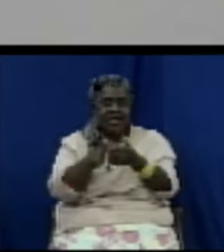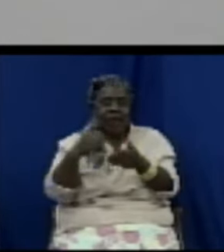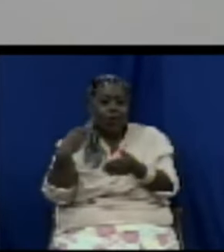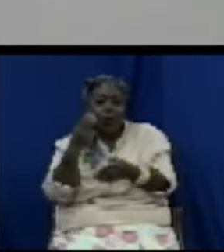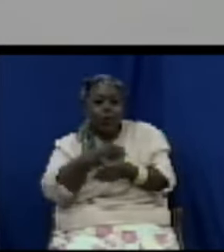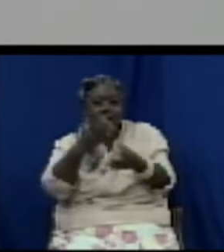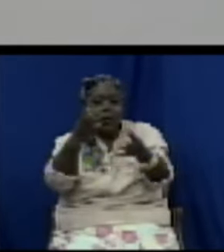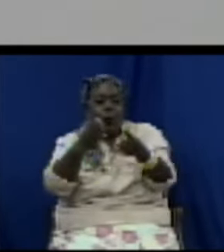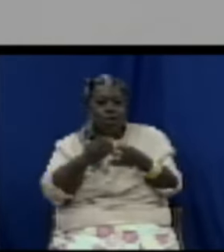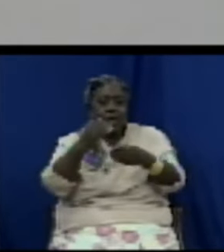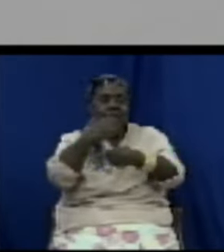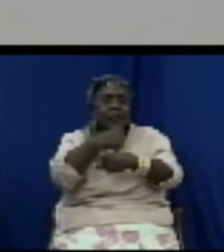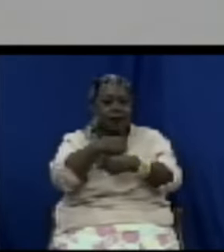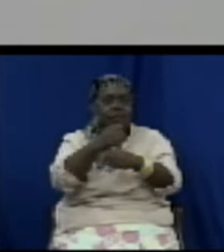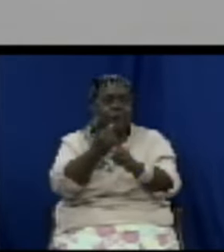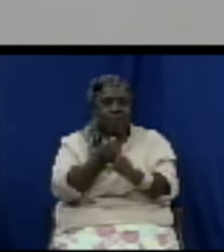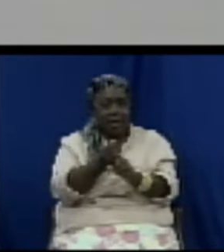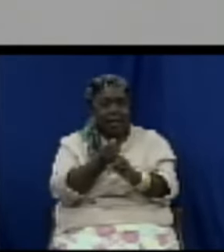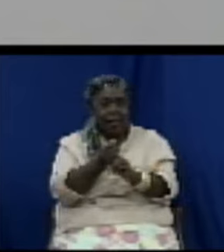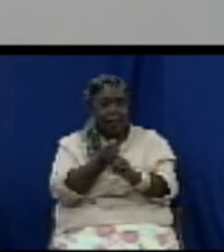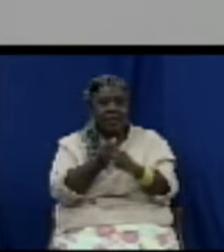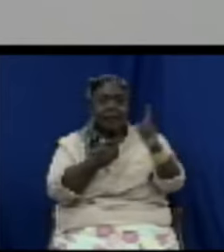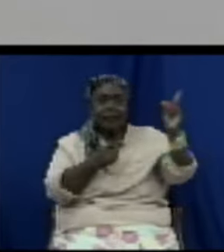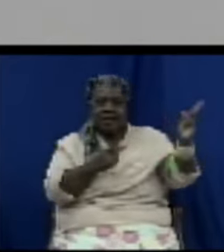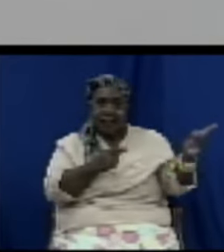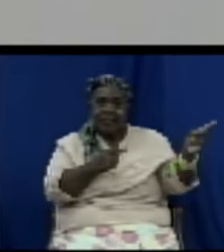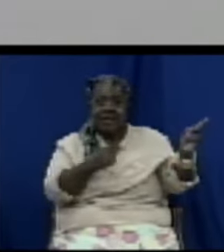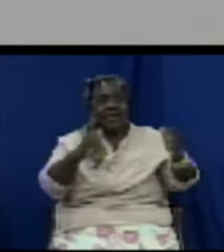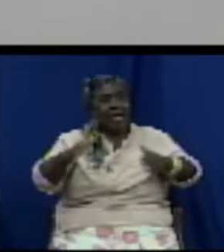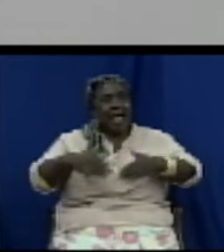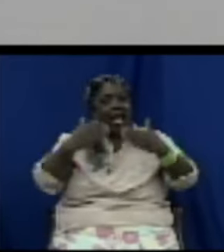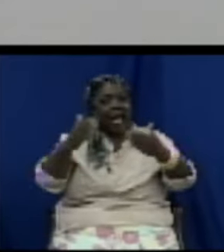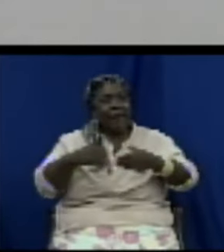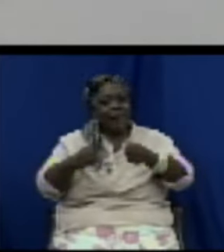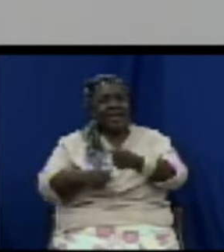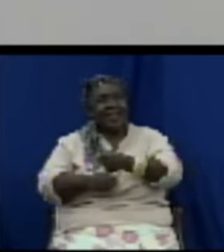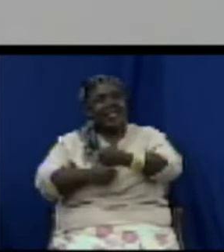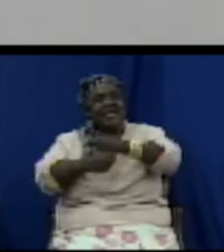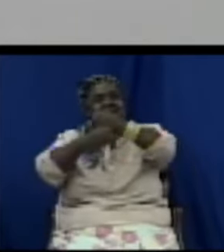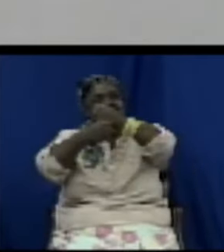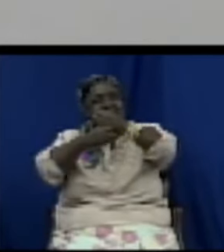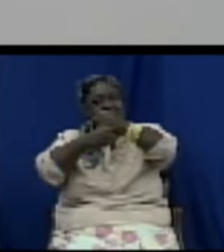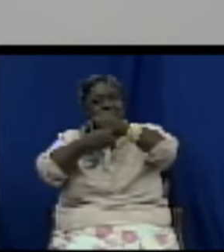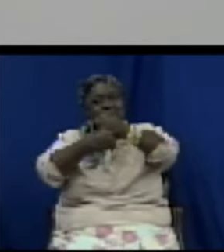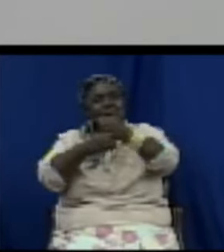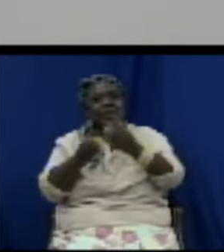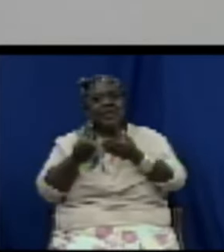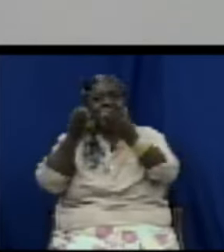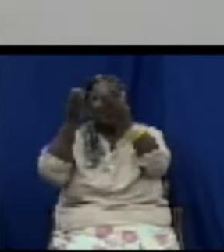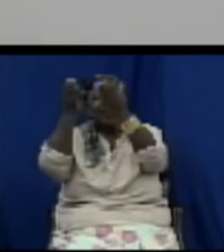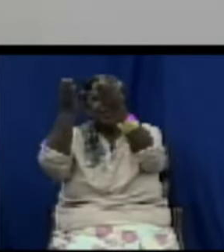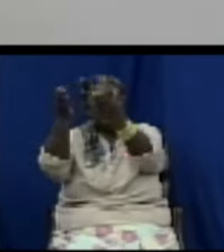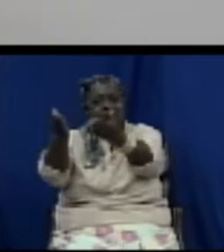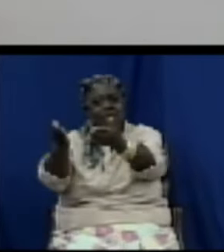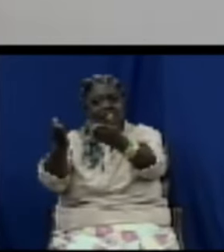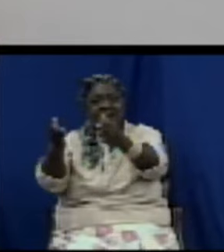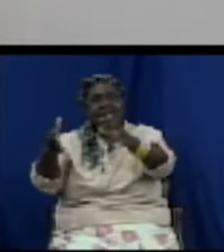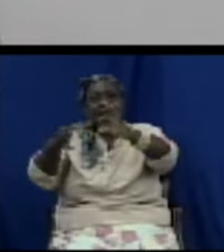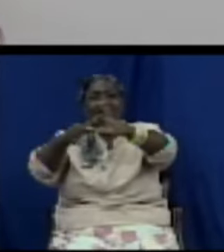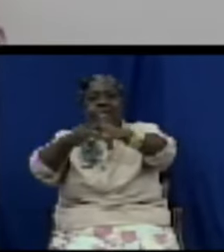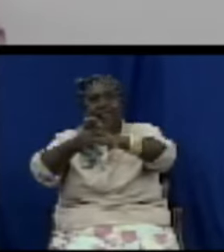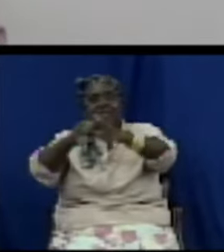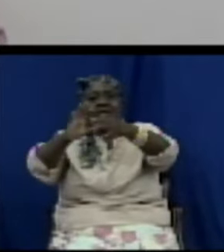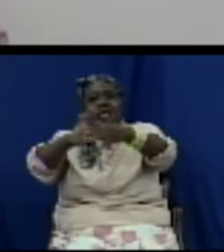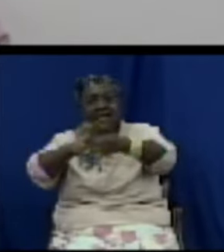very happy to support this and having provided the context and the link between the SDGs SDG 12